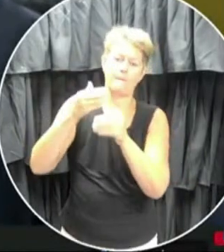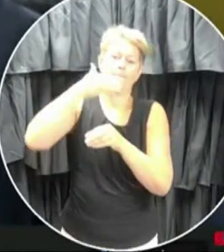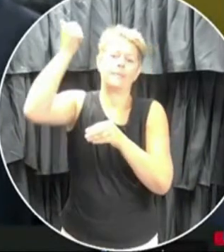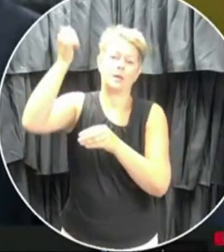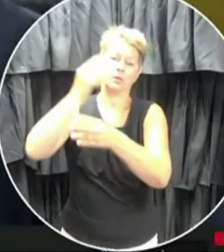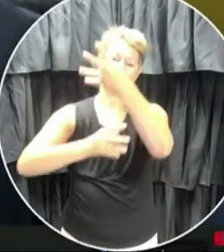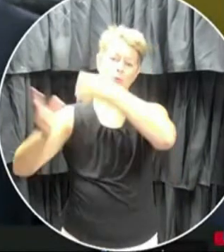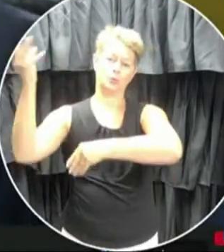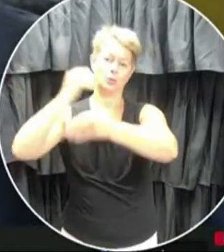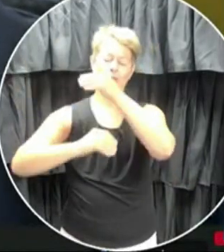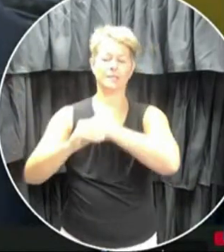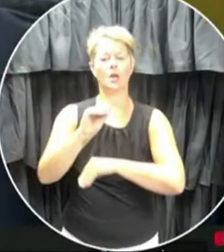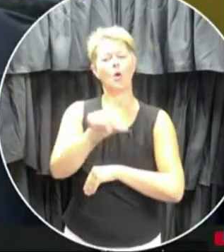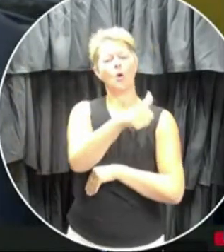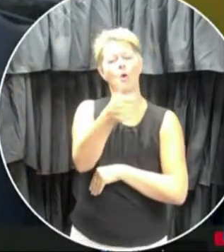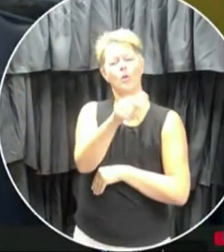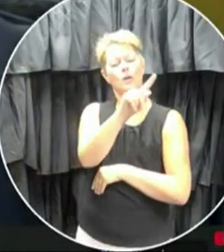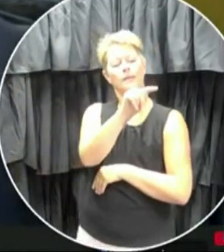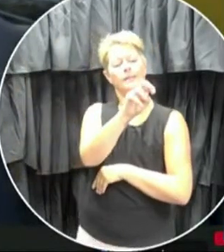elaborate on that.